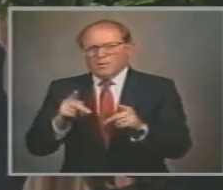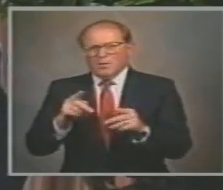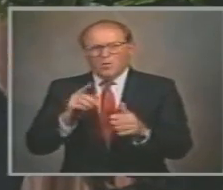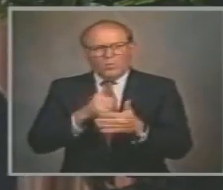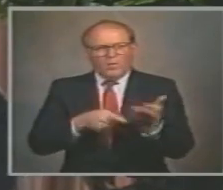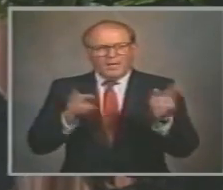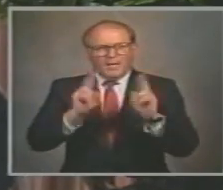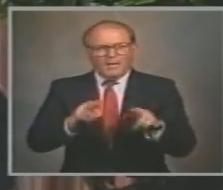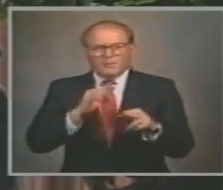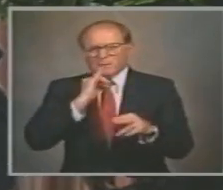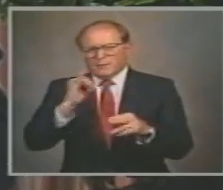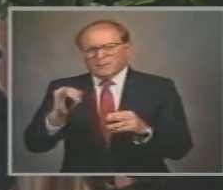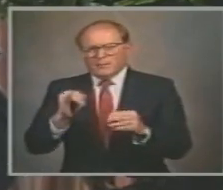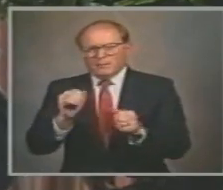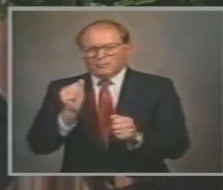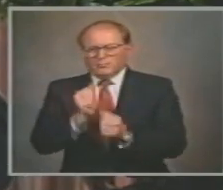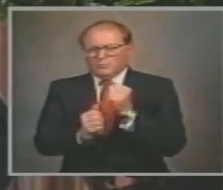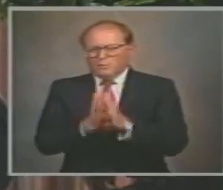Is anarchy